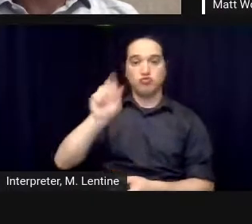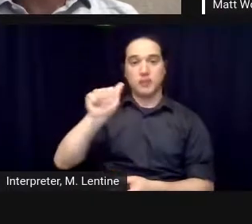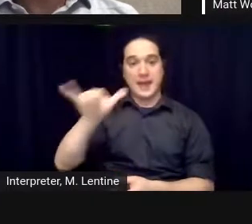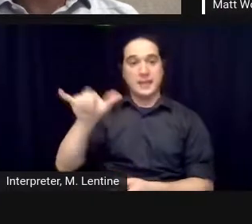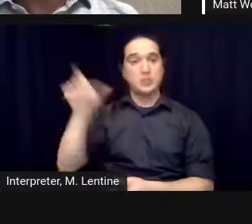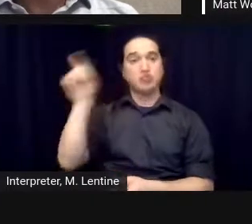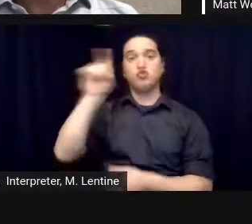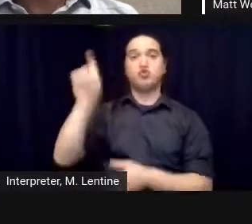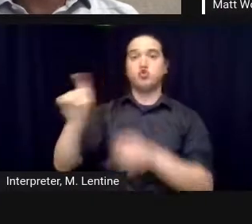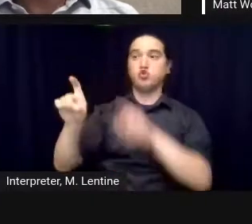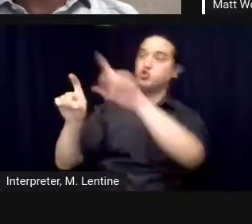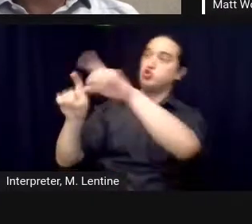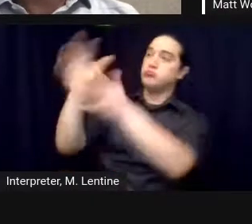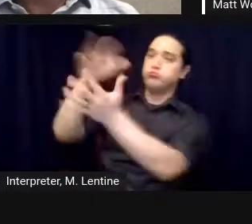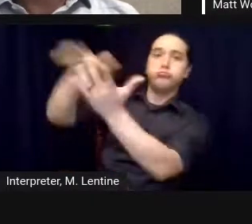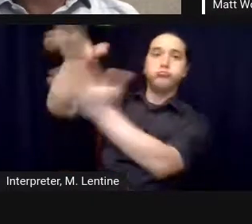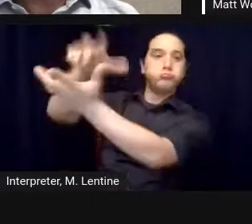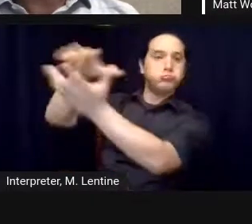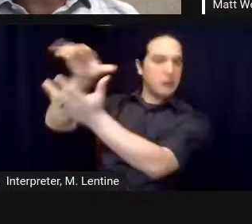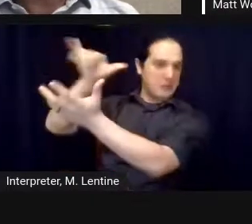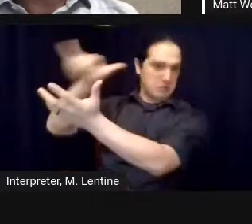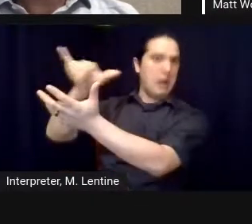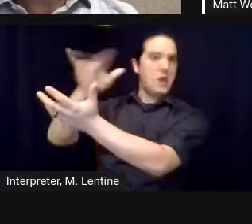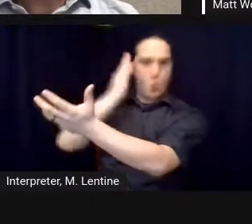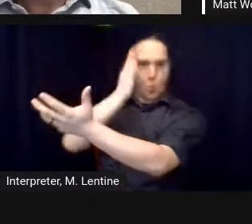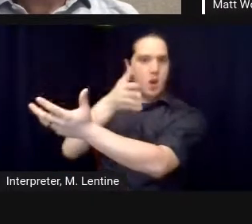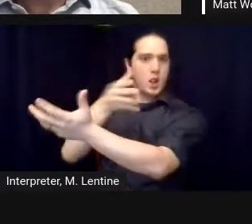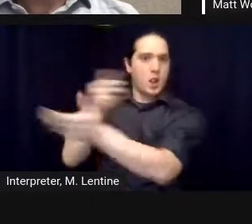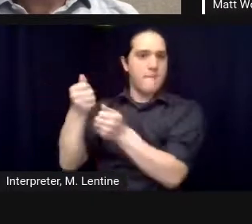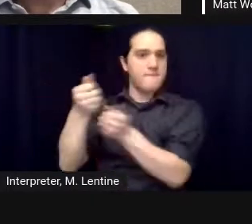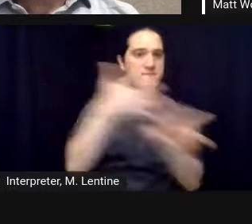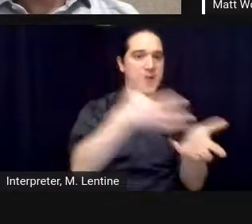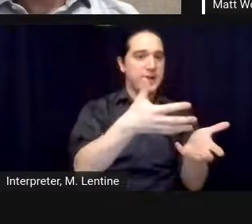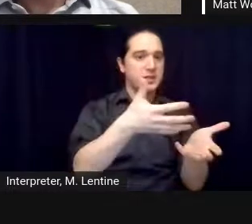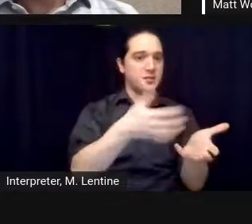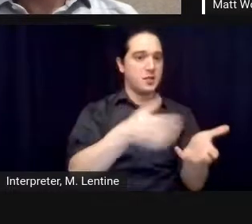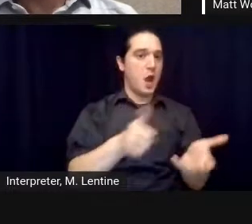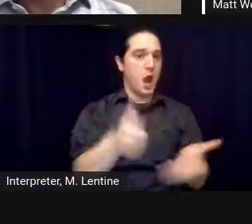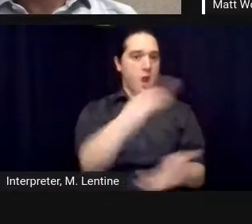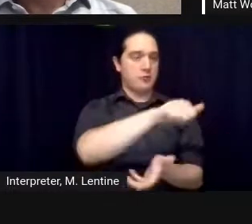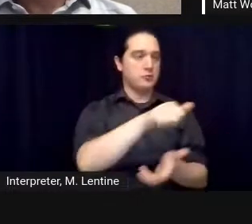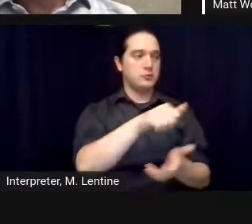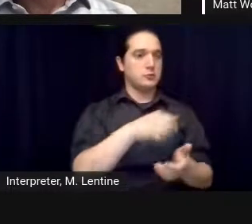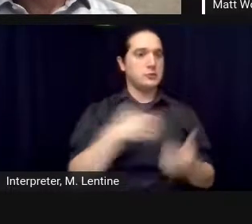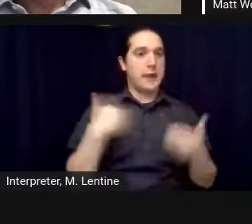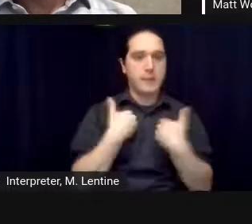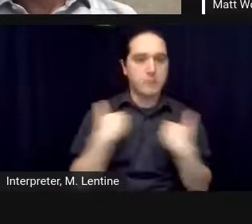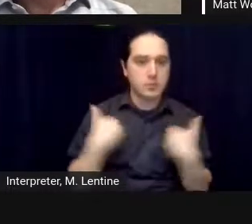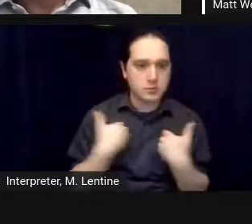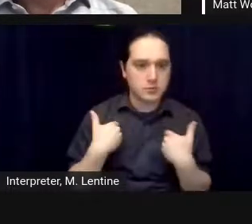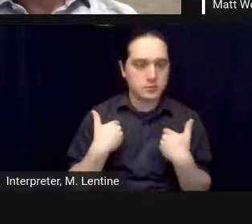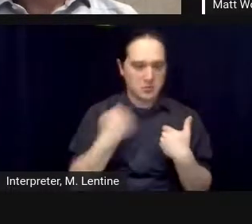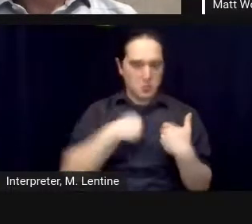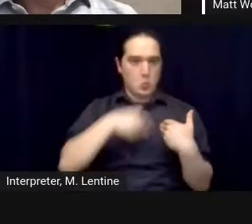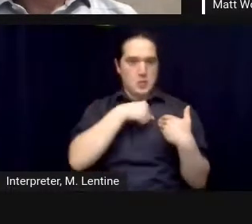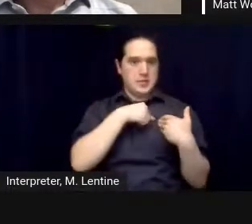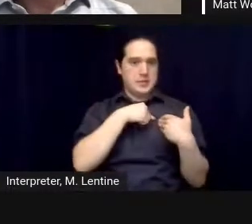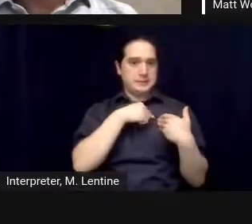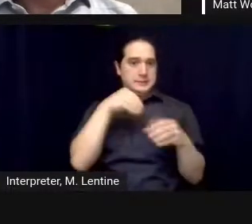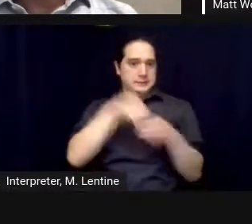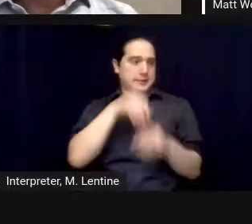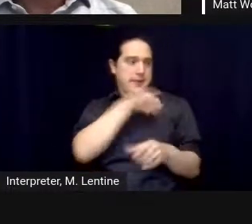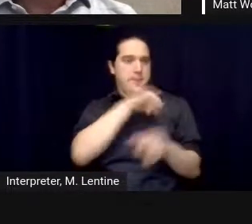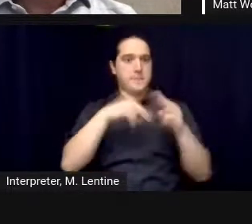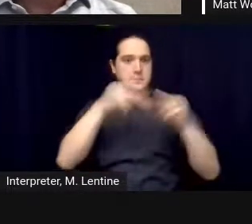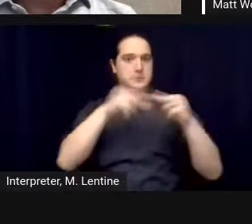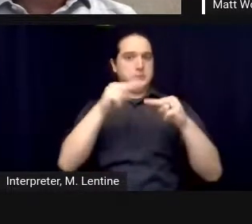then when you start to do anything technical it became second nature we looked at our air analyses to say can we